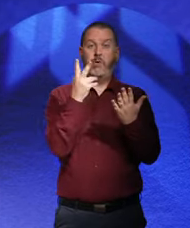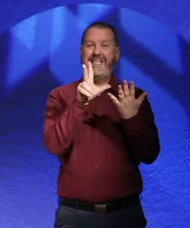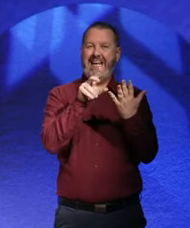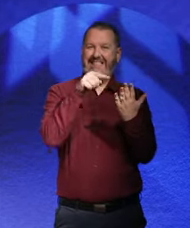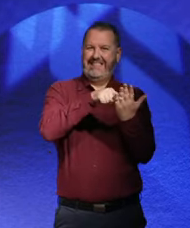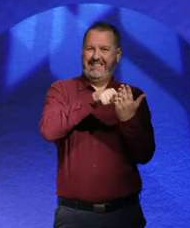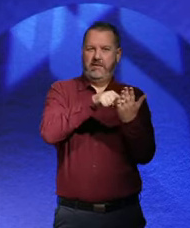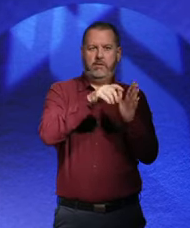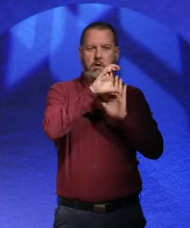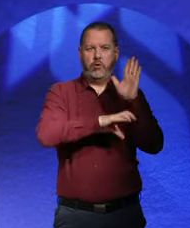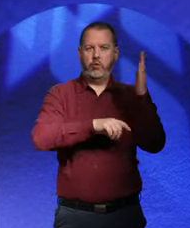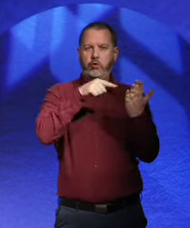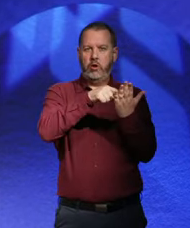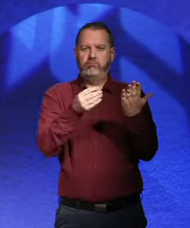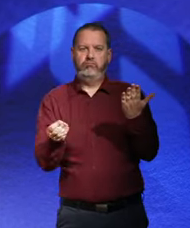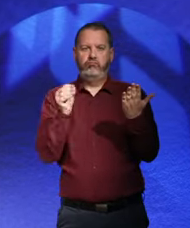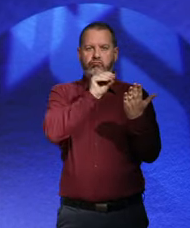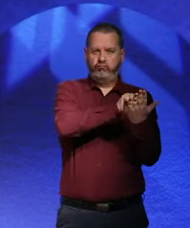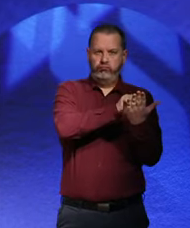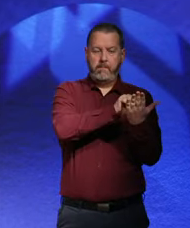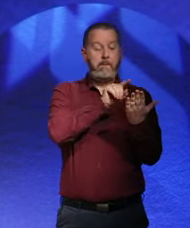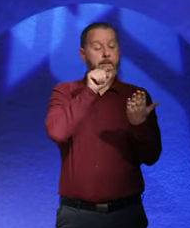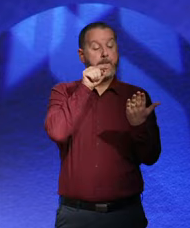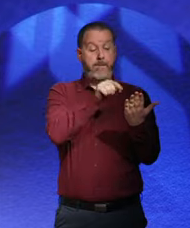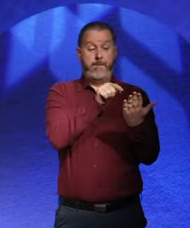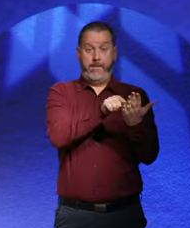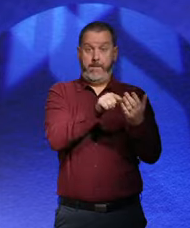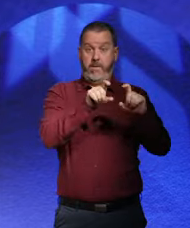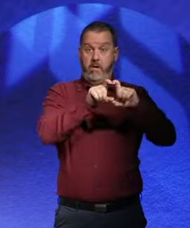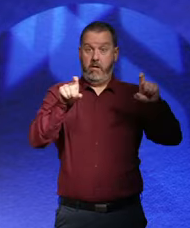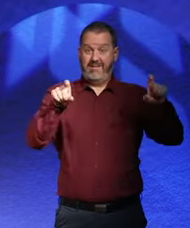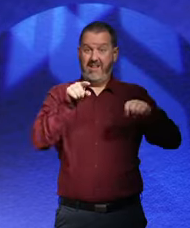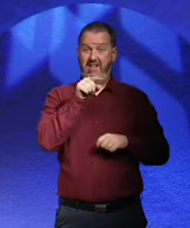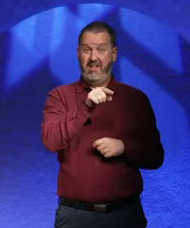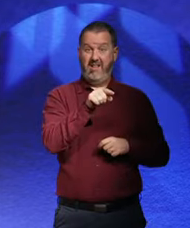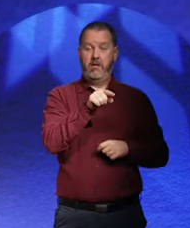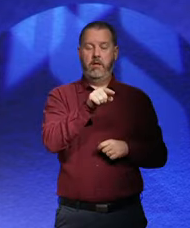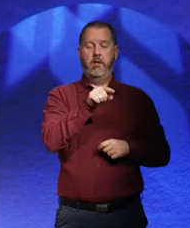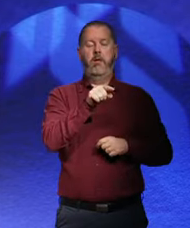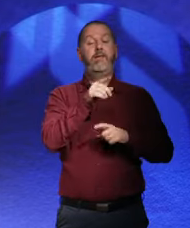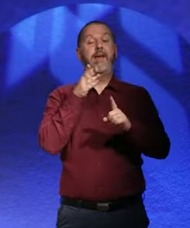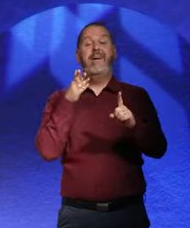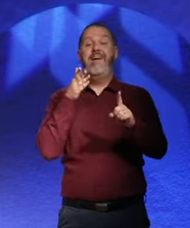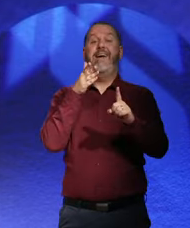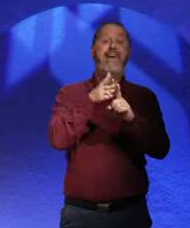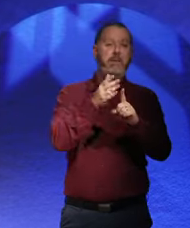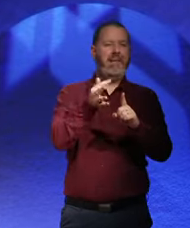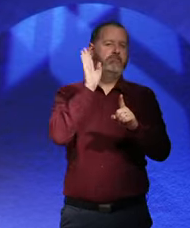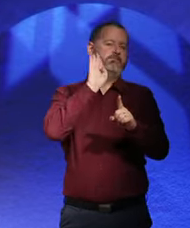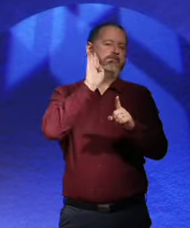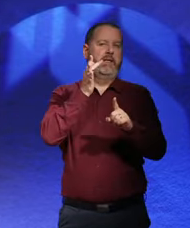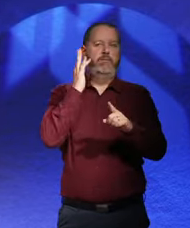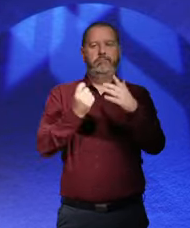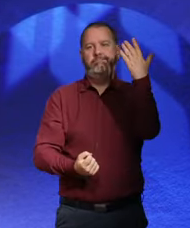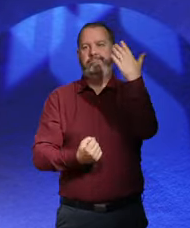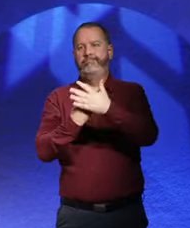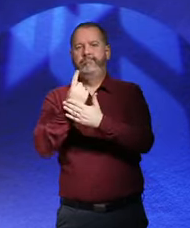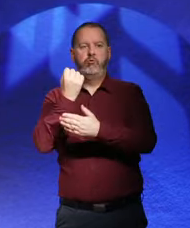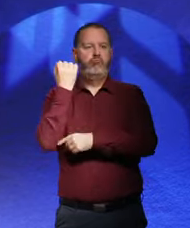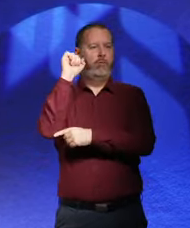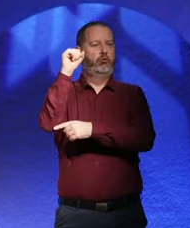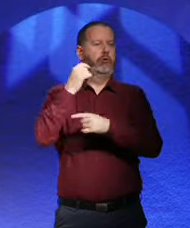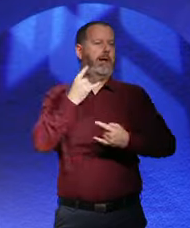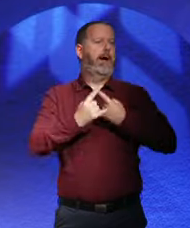Constitution. Now, this was meant to help in a revolutionary situation, to help the President